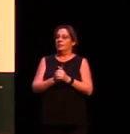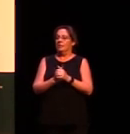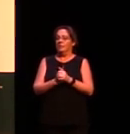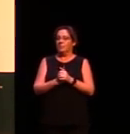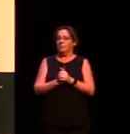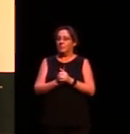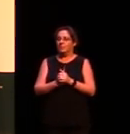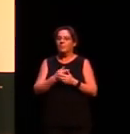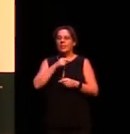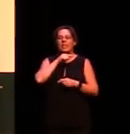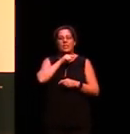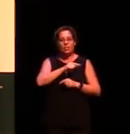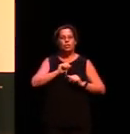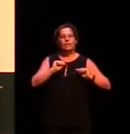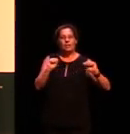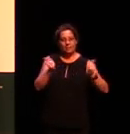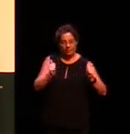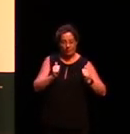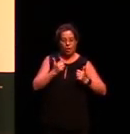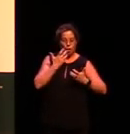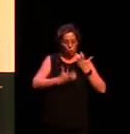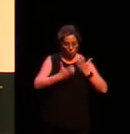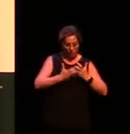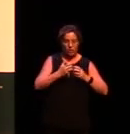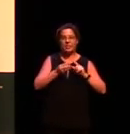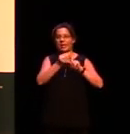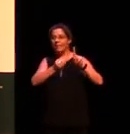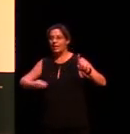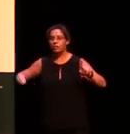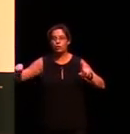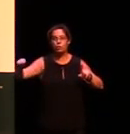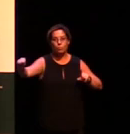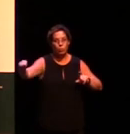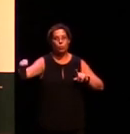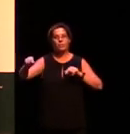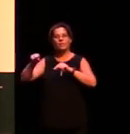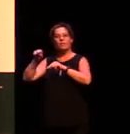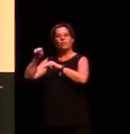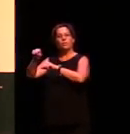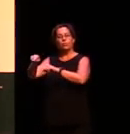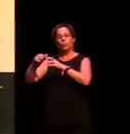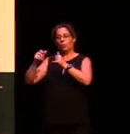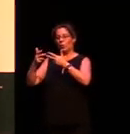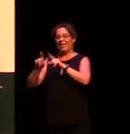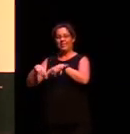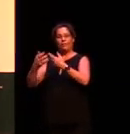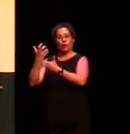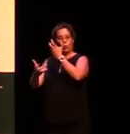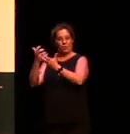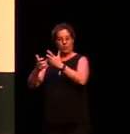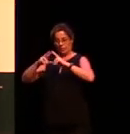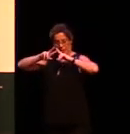Then she went on to do her master's degree at University of Melbourne on Wambaya, another language, then went off to